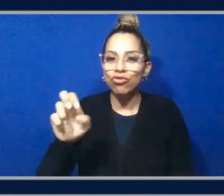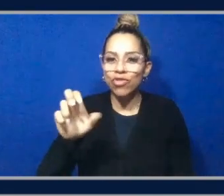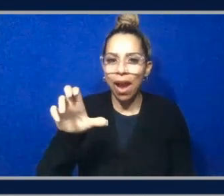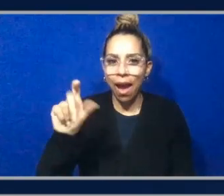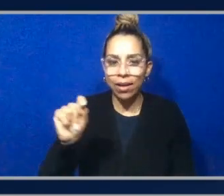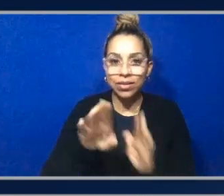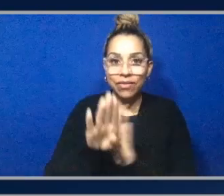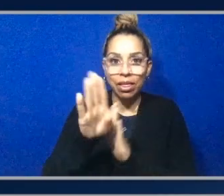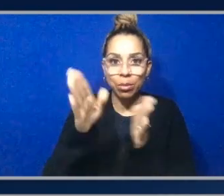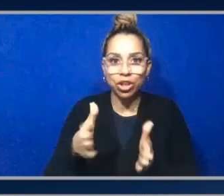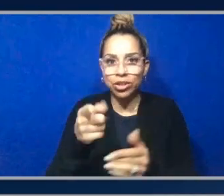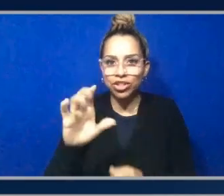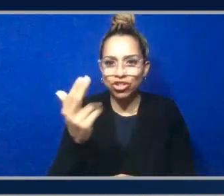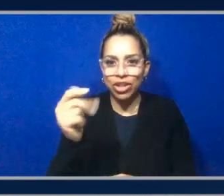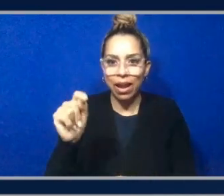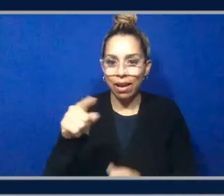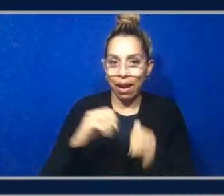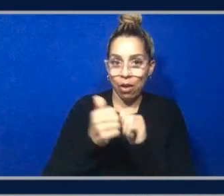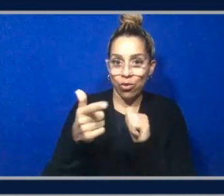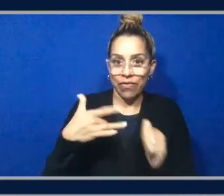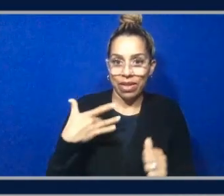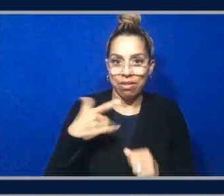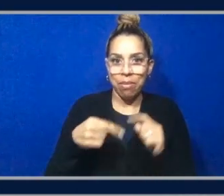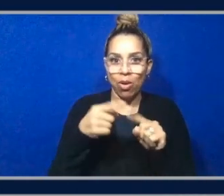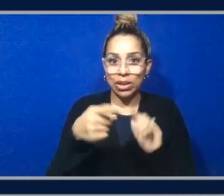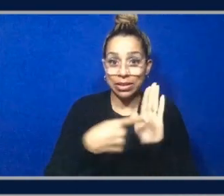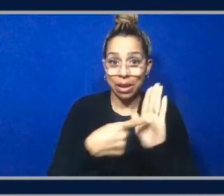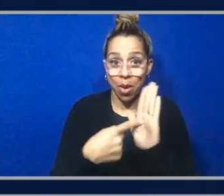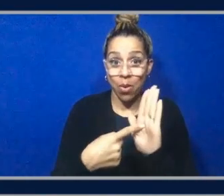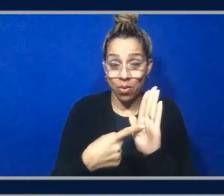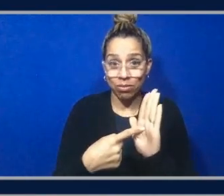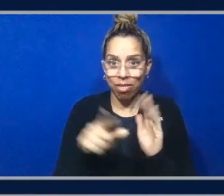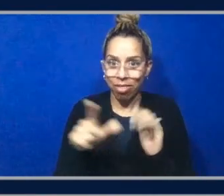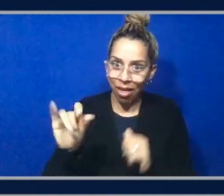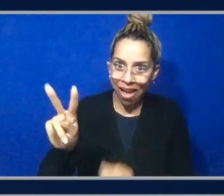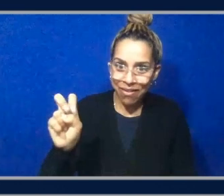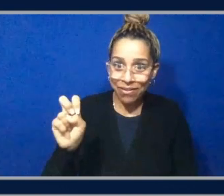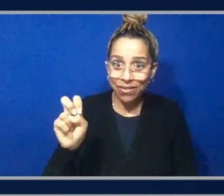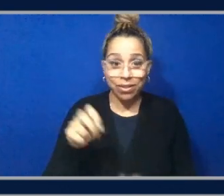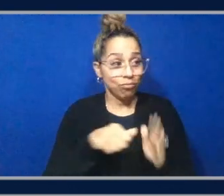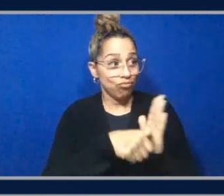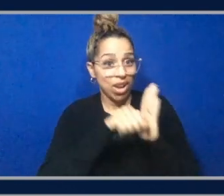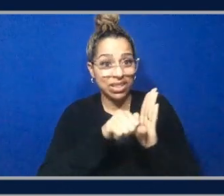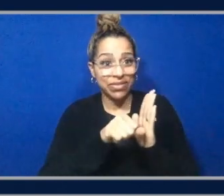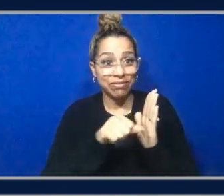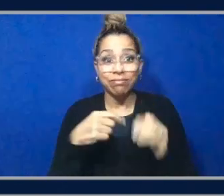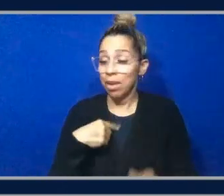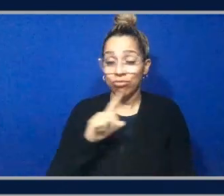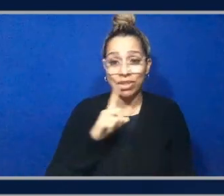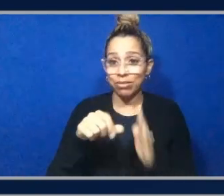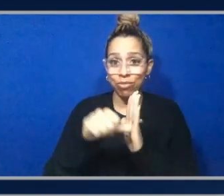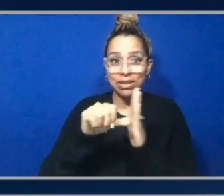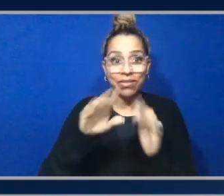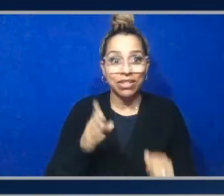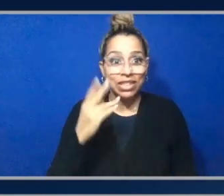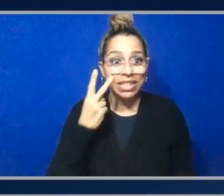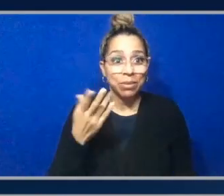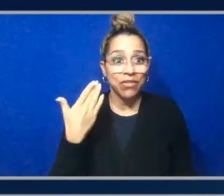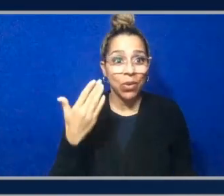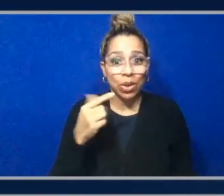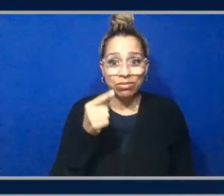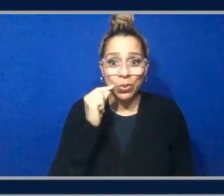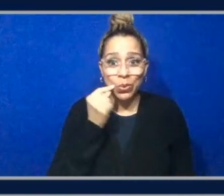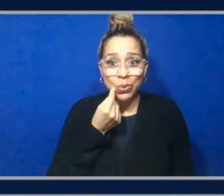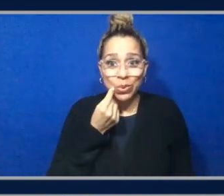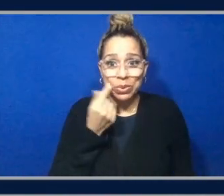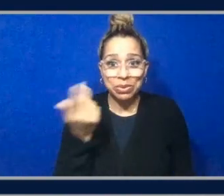this demo live uh programming i am so impressed i've never seen this before this is cool dude even if